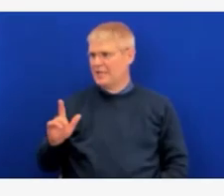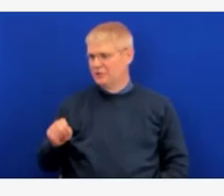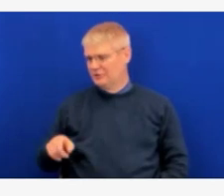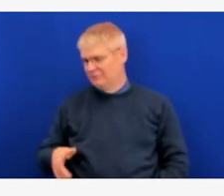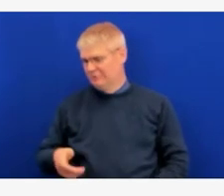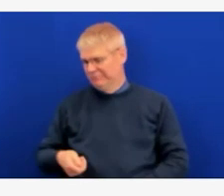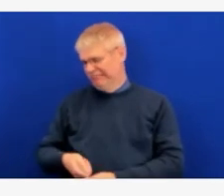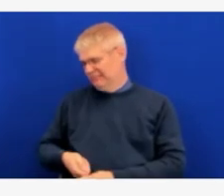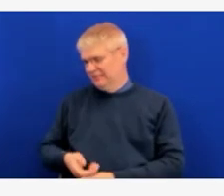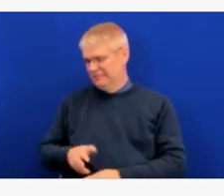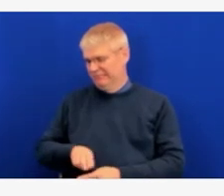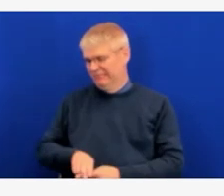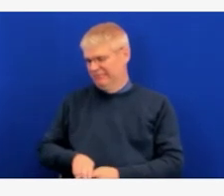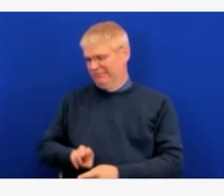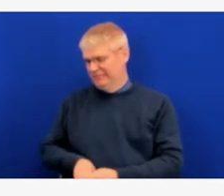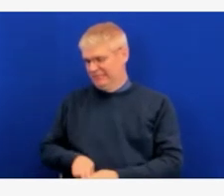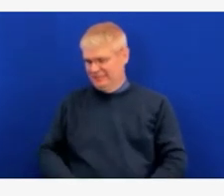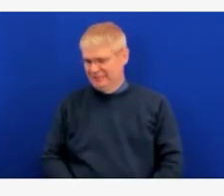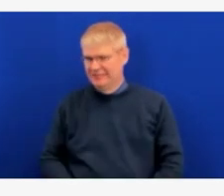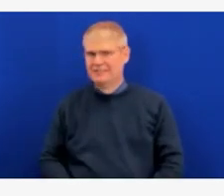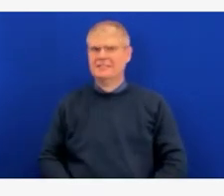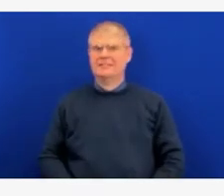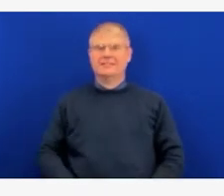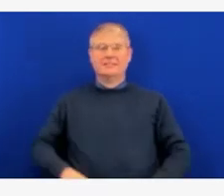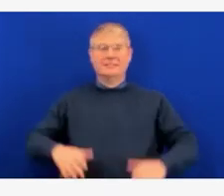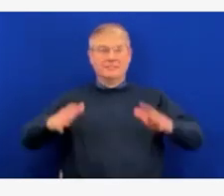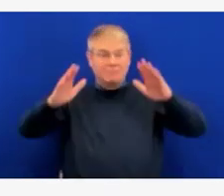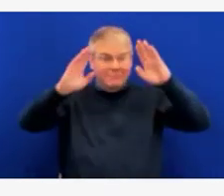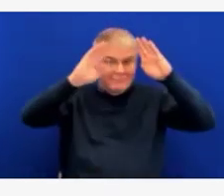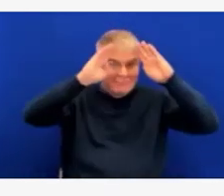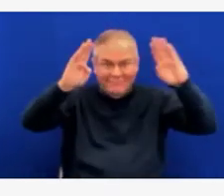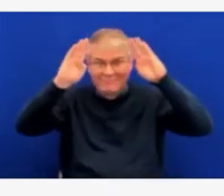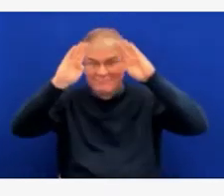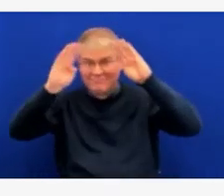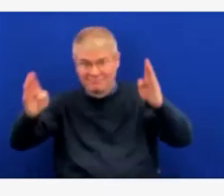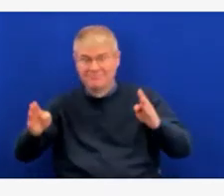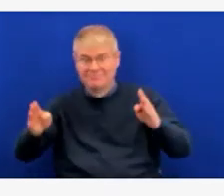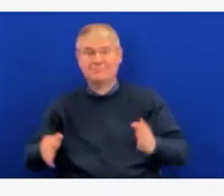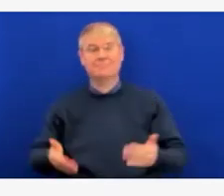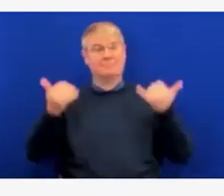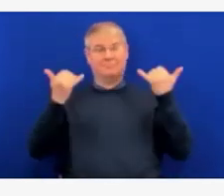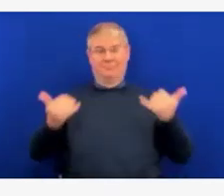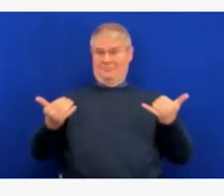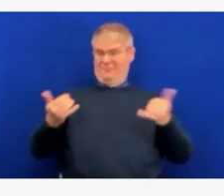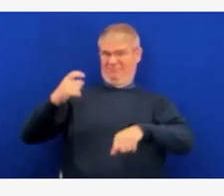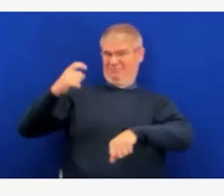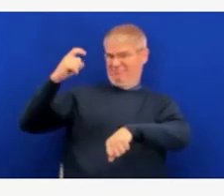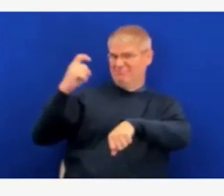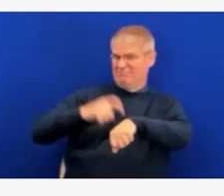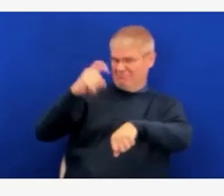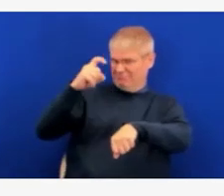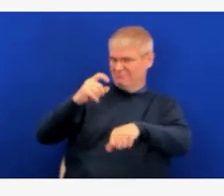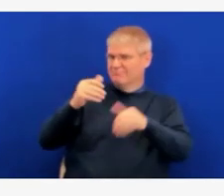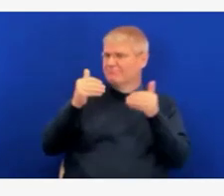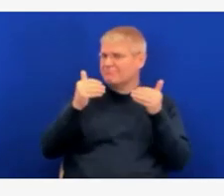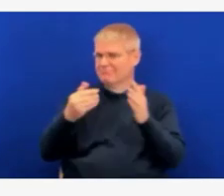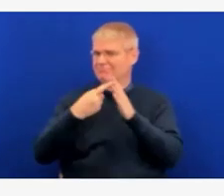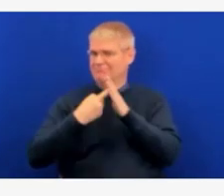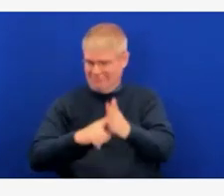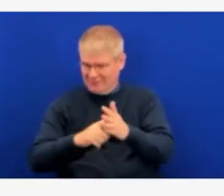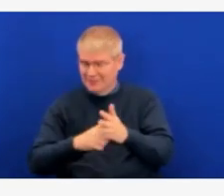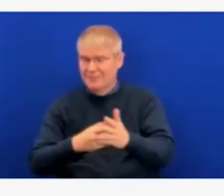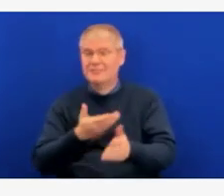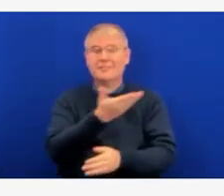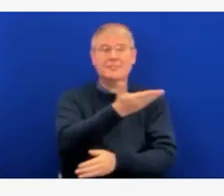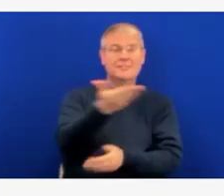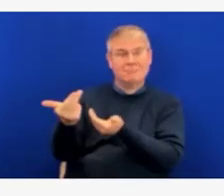Okay, 2.30 is upon us, so we'll go ahead and get started today. First of all, I want to thank everybody for joining us. My name is Nikki